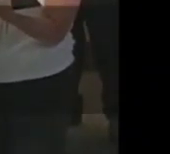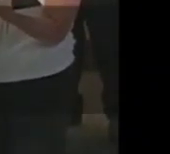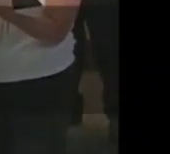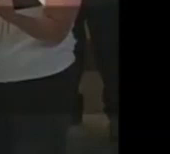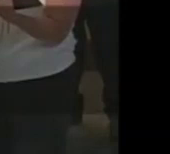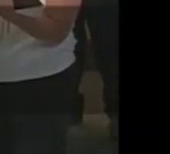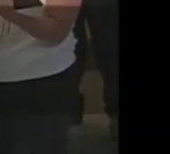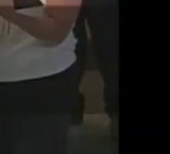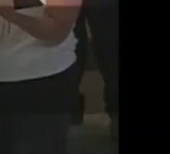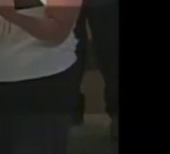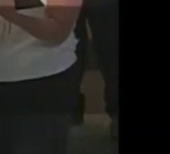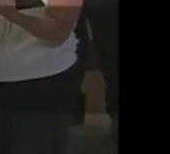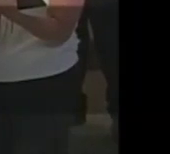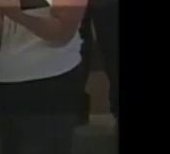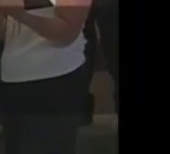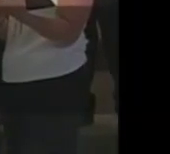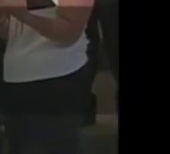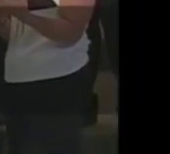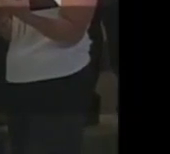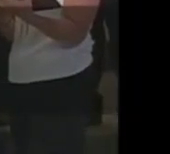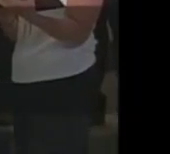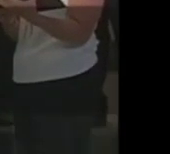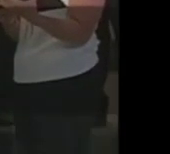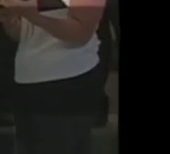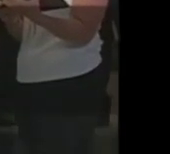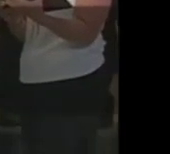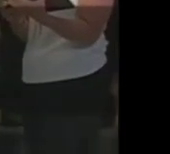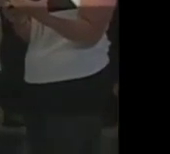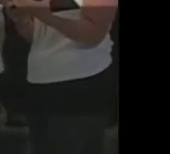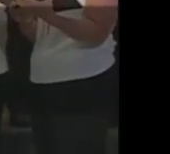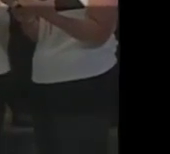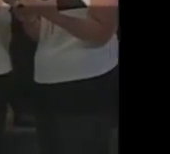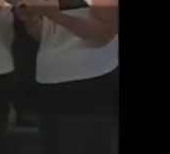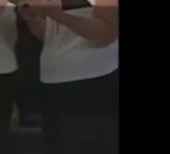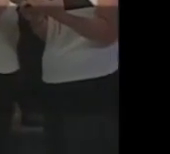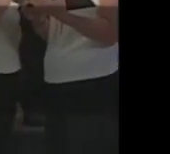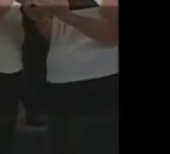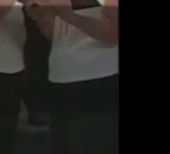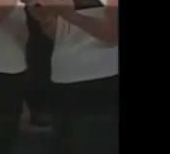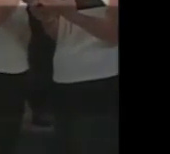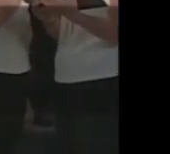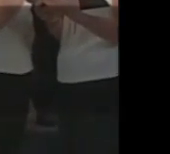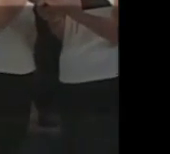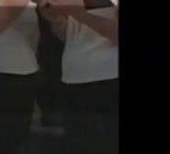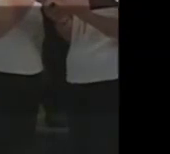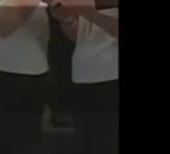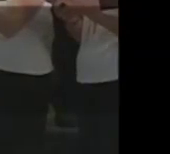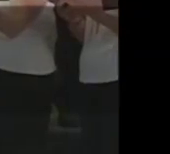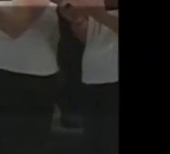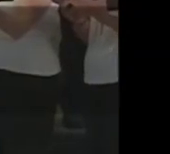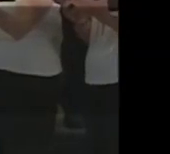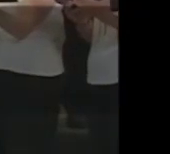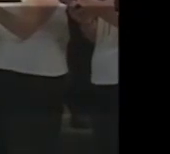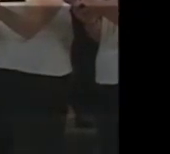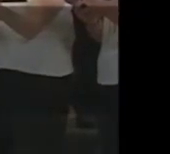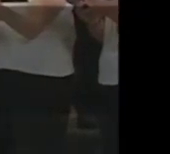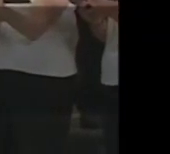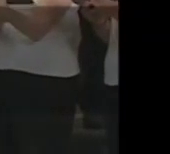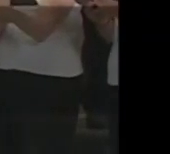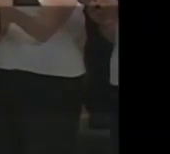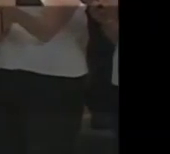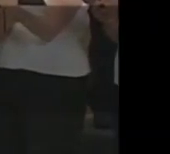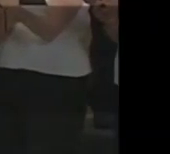can he say than to you he has said, who won't come to the